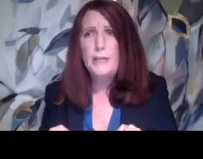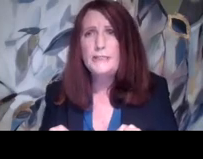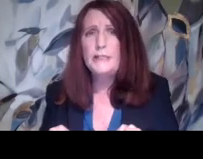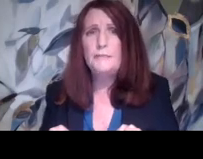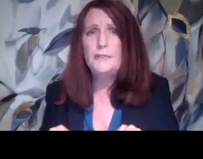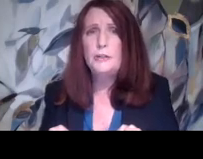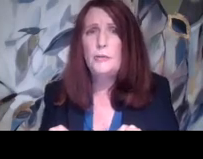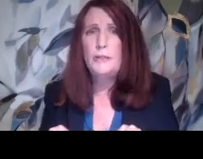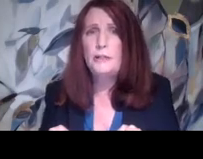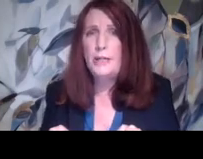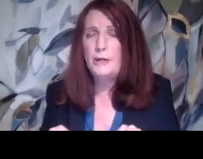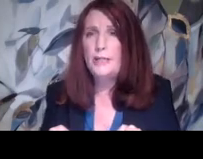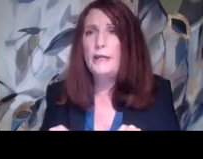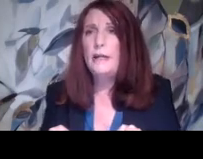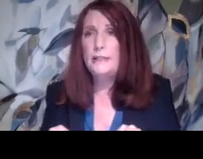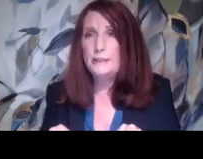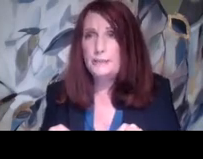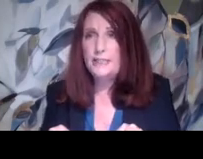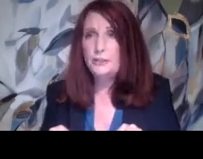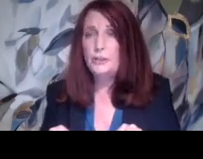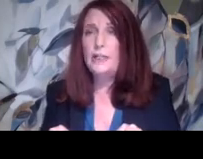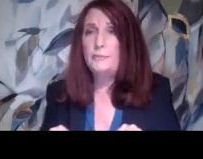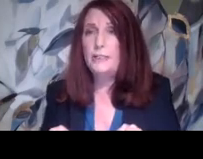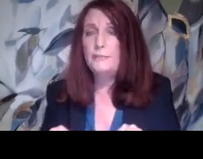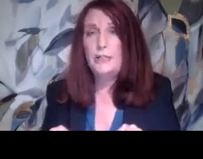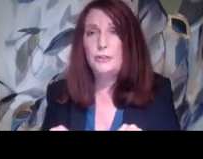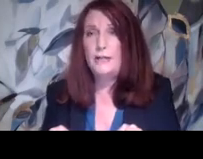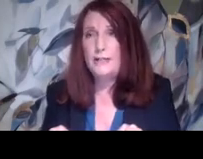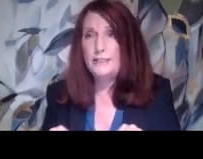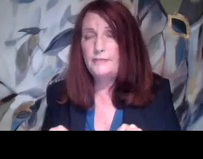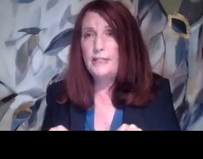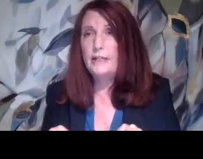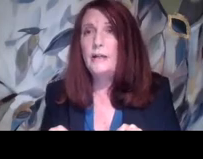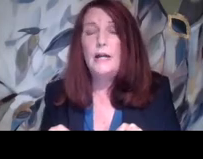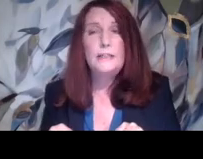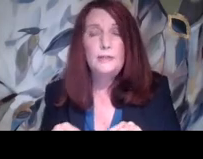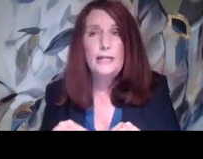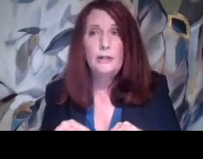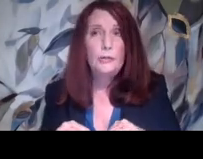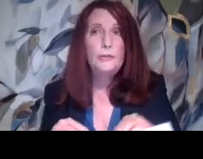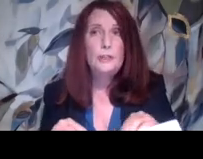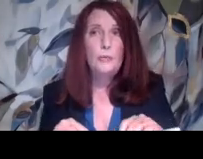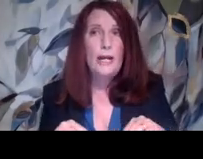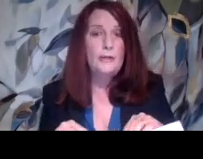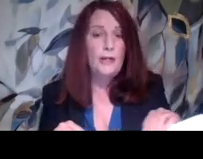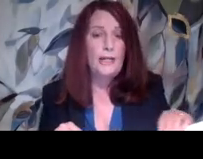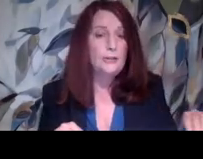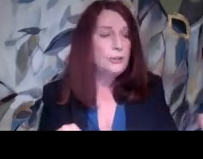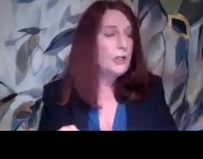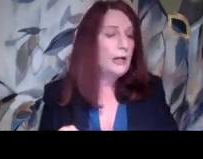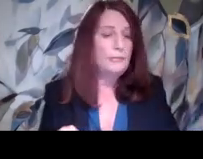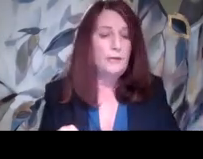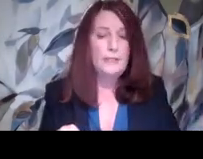It's basically a physical or mental impairment that substantially limits a major life activity. And so that includes a wide